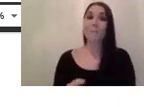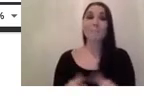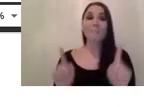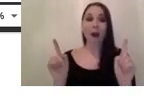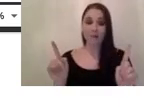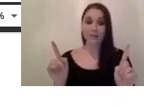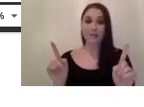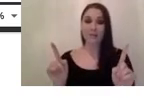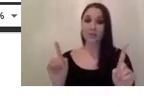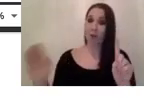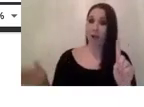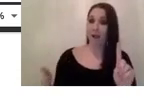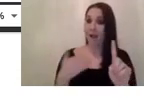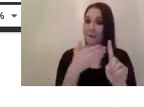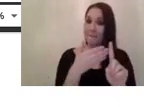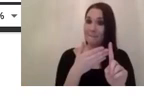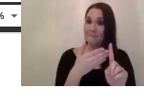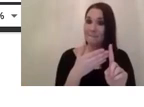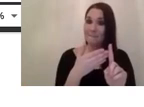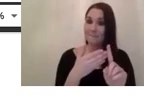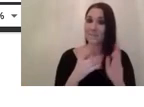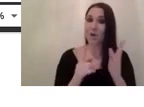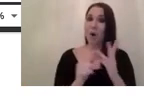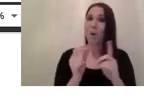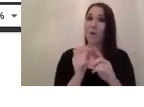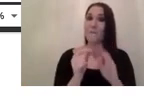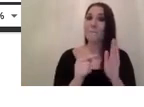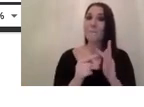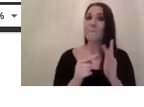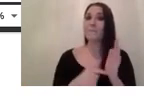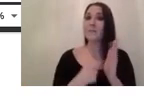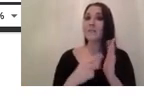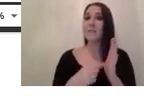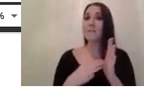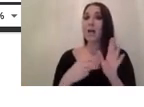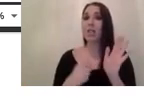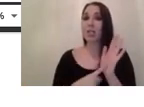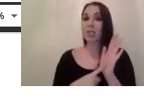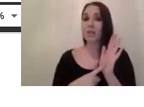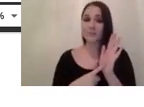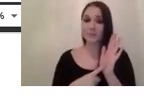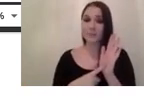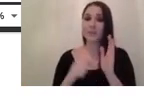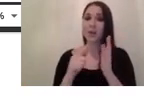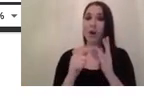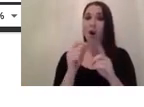our aim is to uh get an optimal performance we can also set the bit depth to a low value